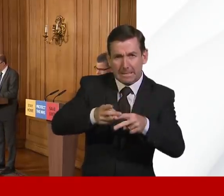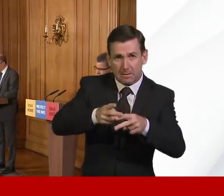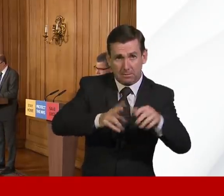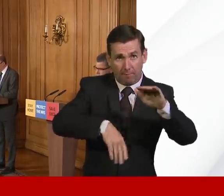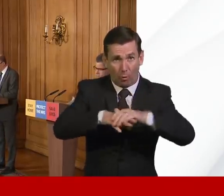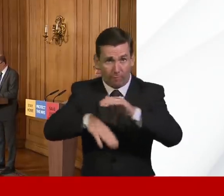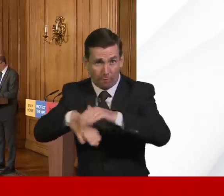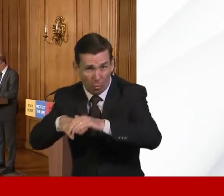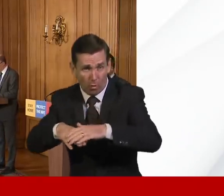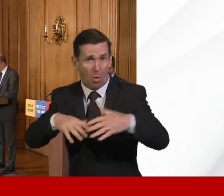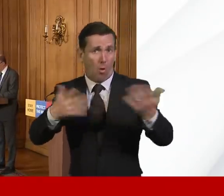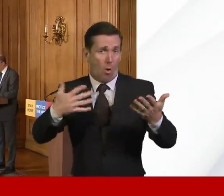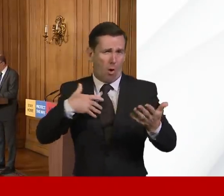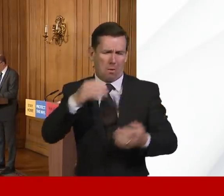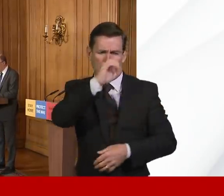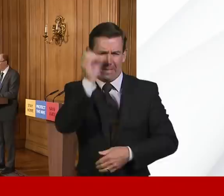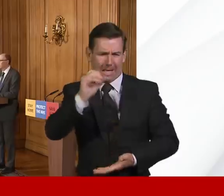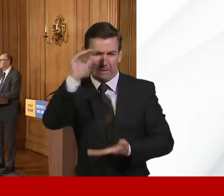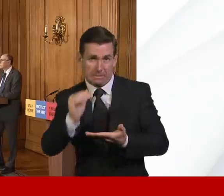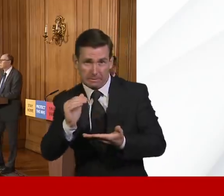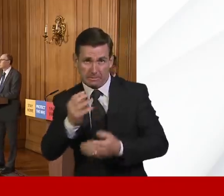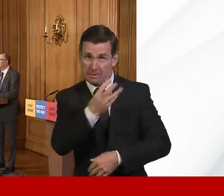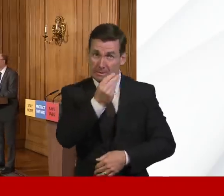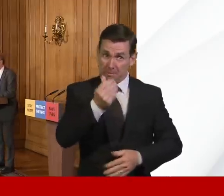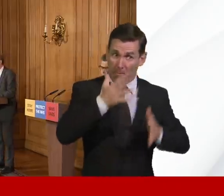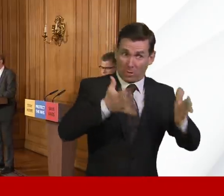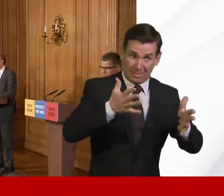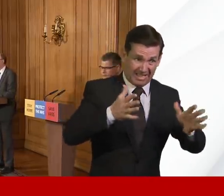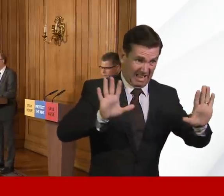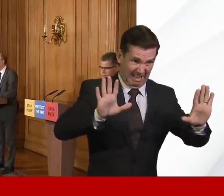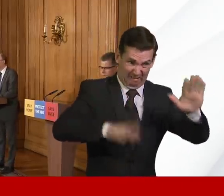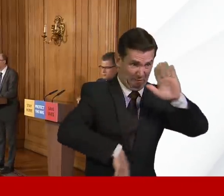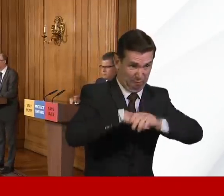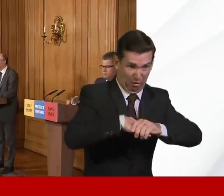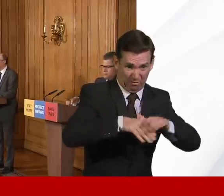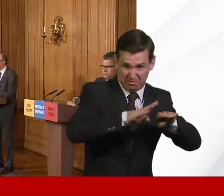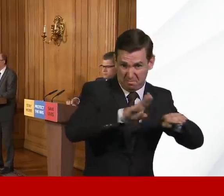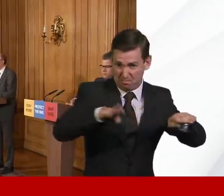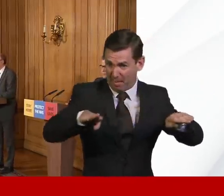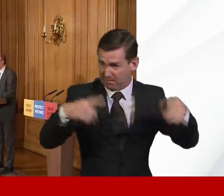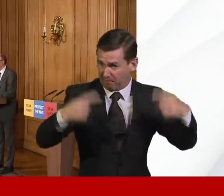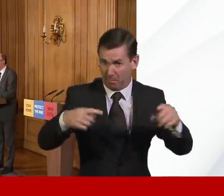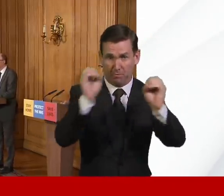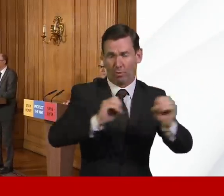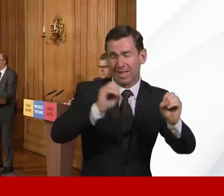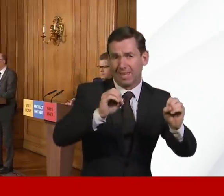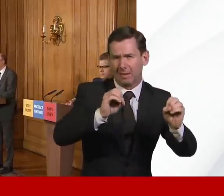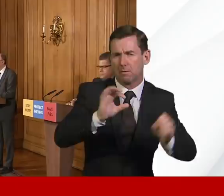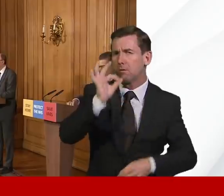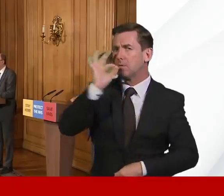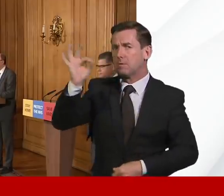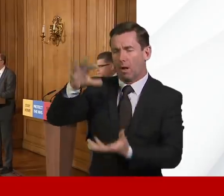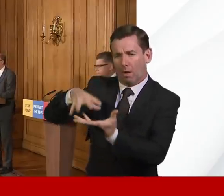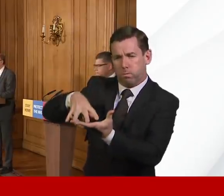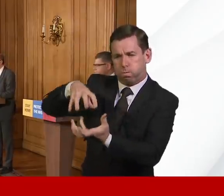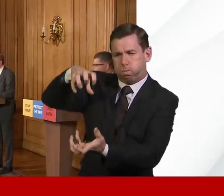Are there any hospitals that have run out of beds or are close to capacity? How many spare ventilator beds do we